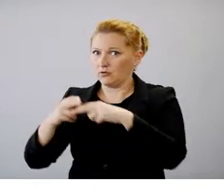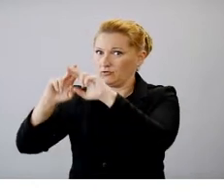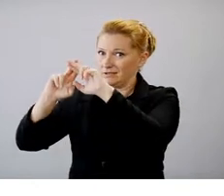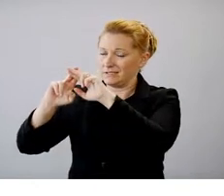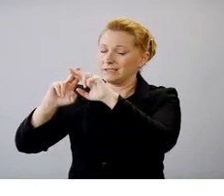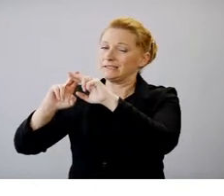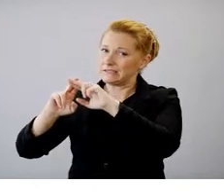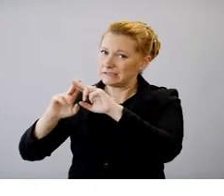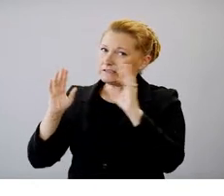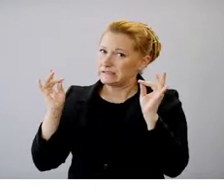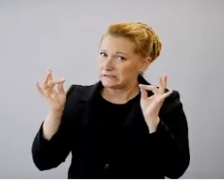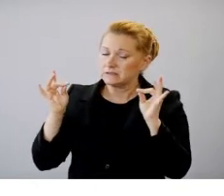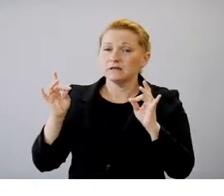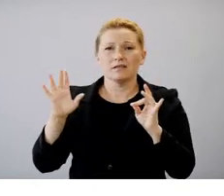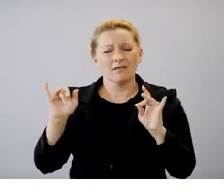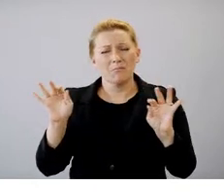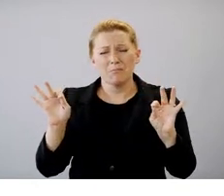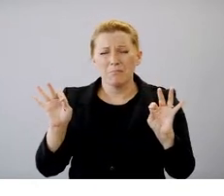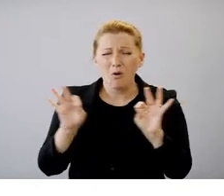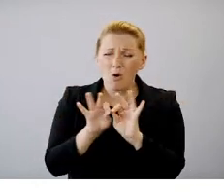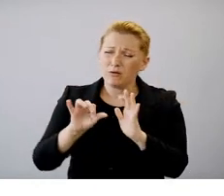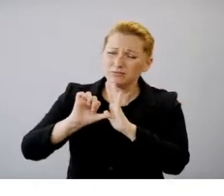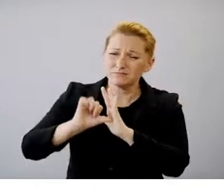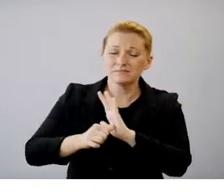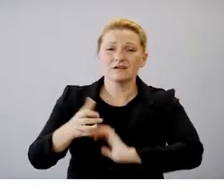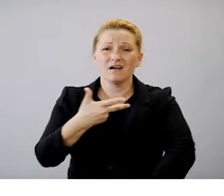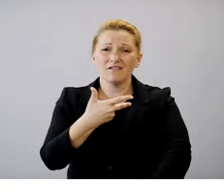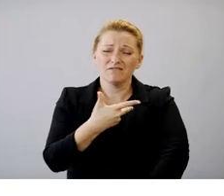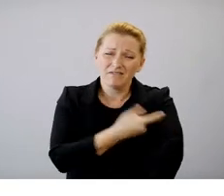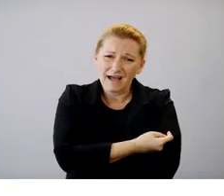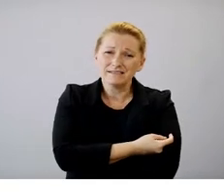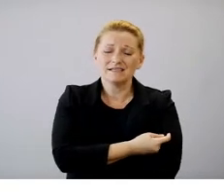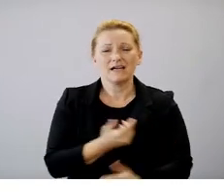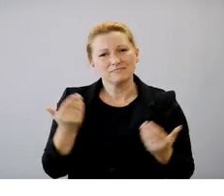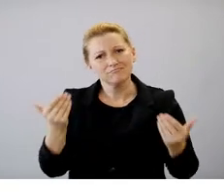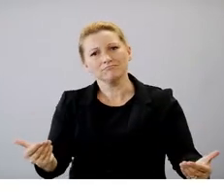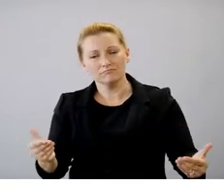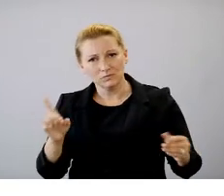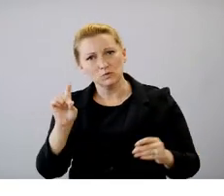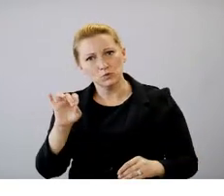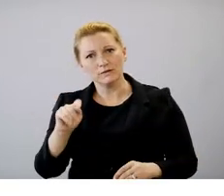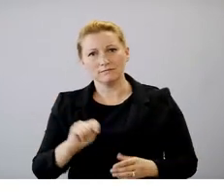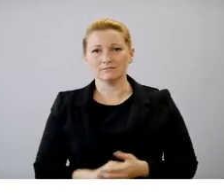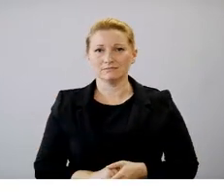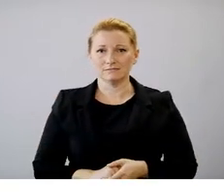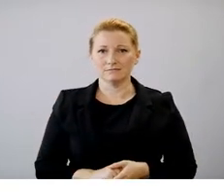which is why it's so important to get vaccinated if you haven't already been vaccinated.